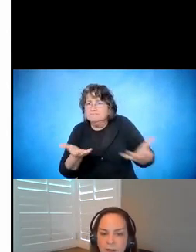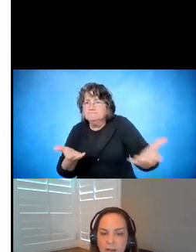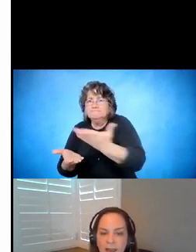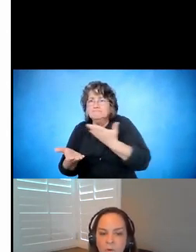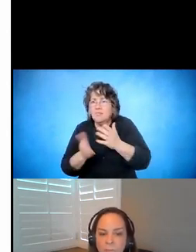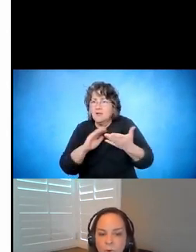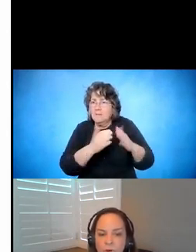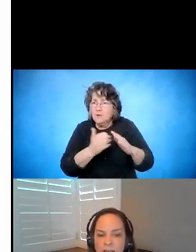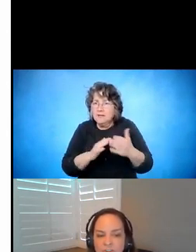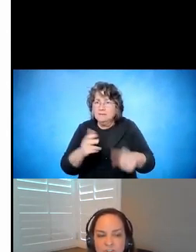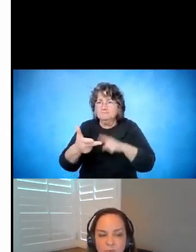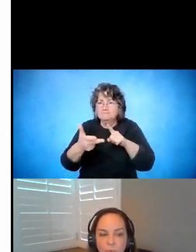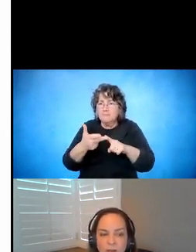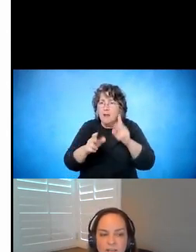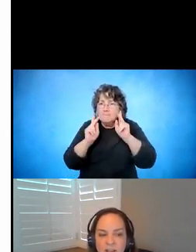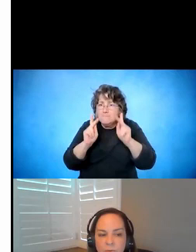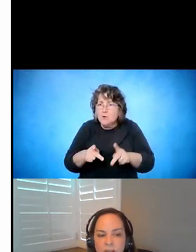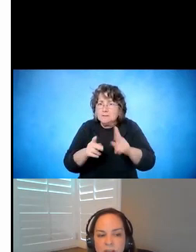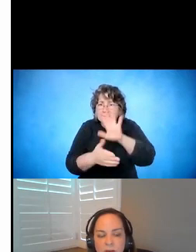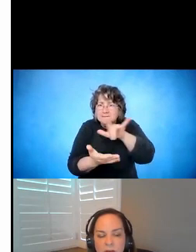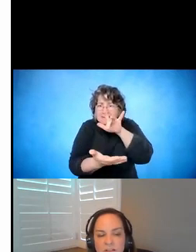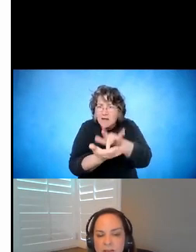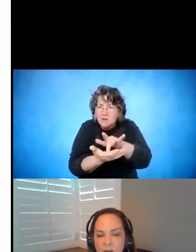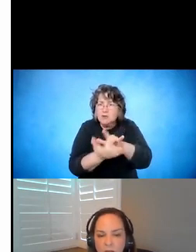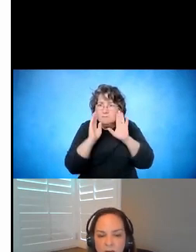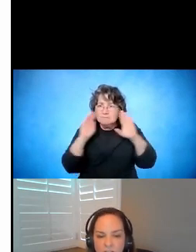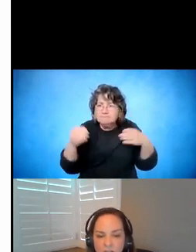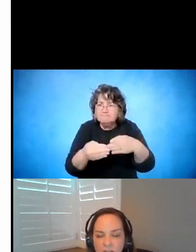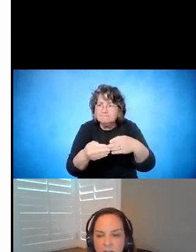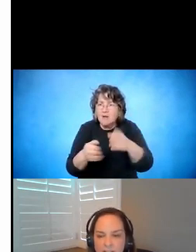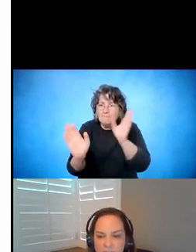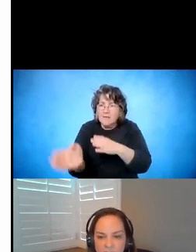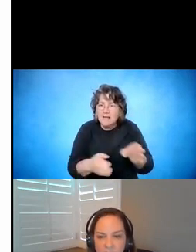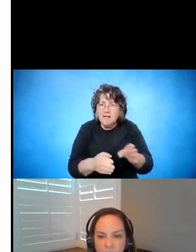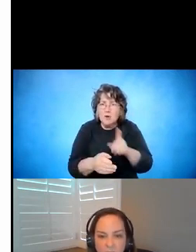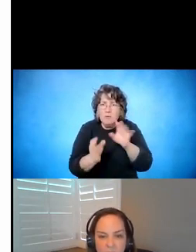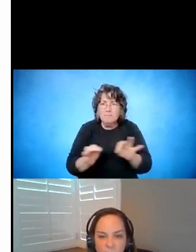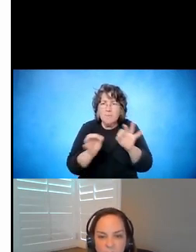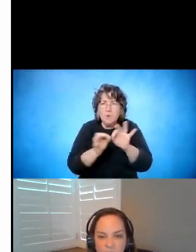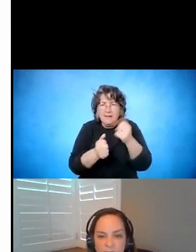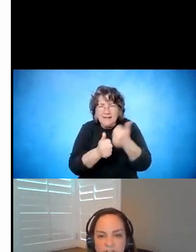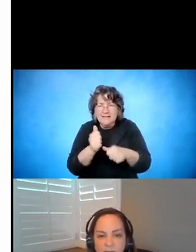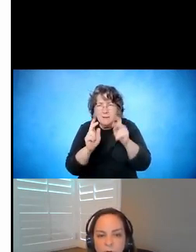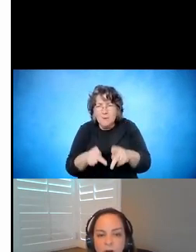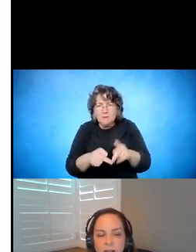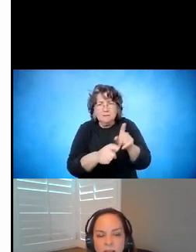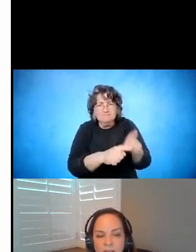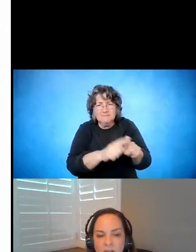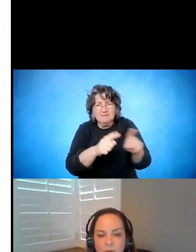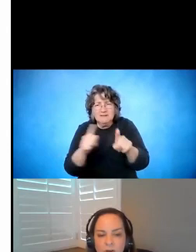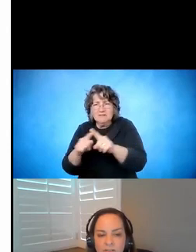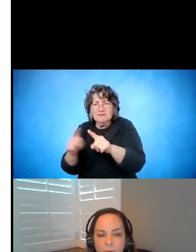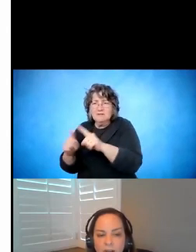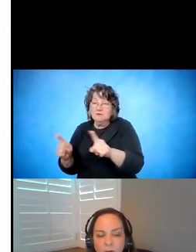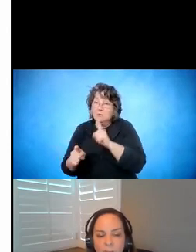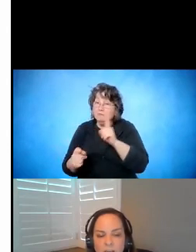and how important each student was. And we spent a lot of time identifying all the partnerships that were in the